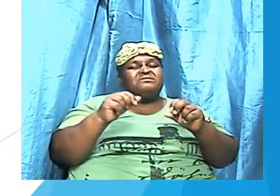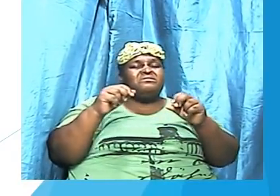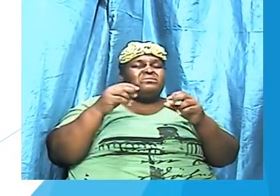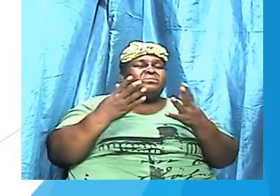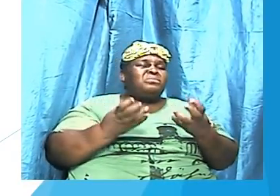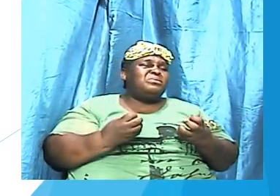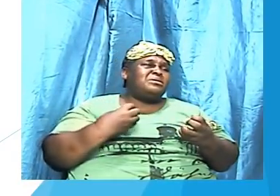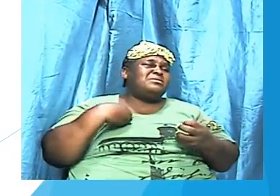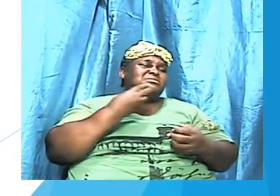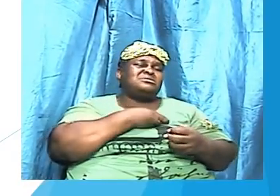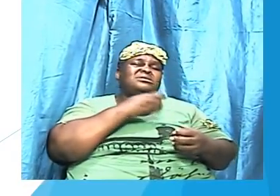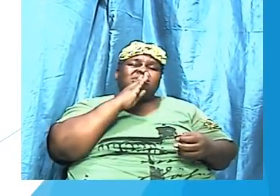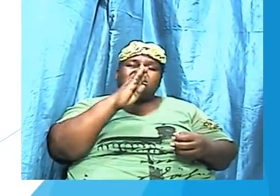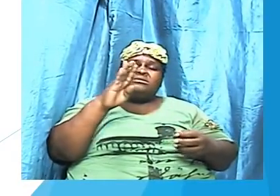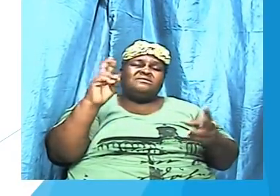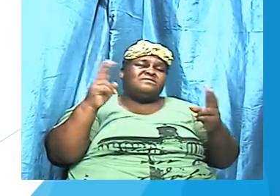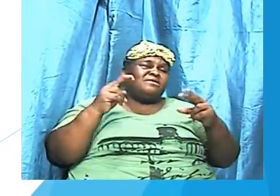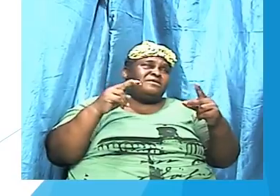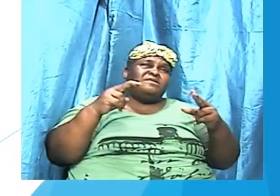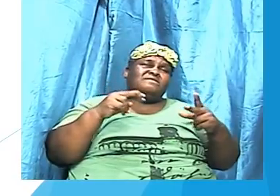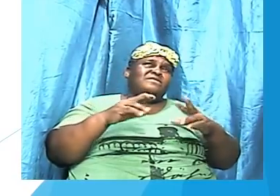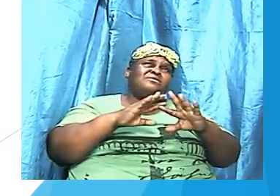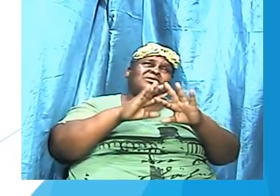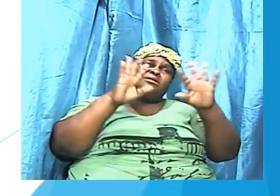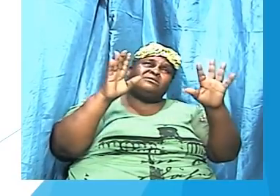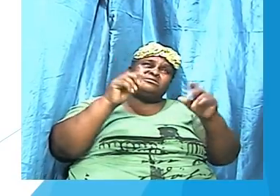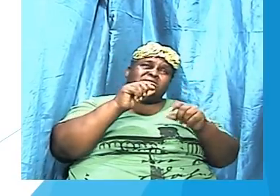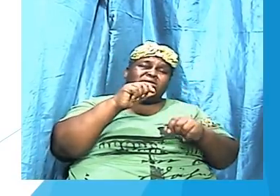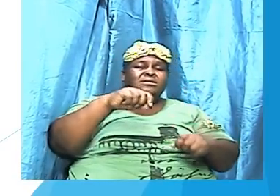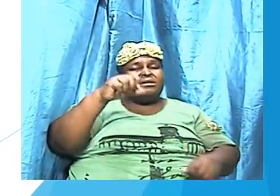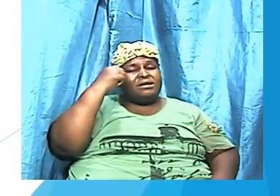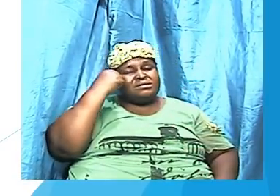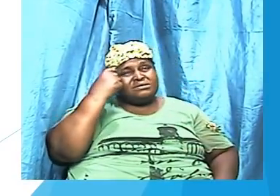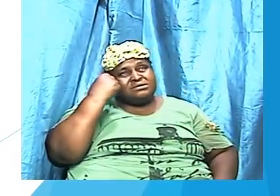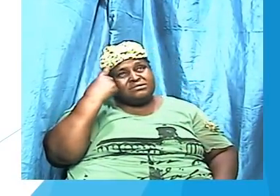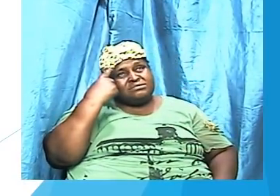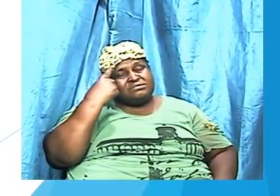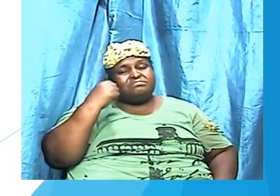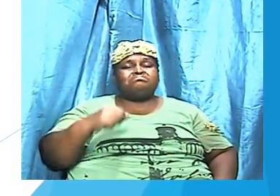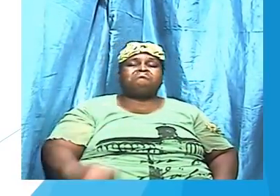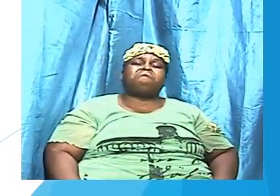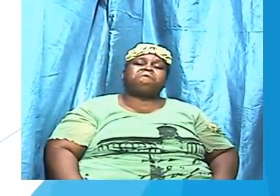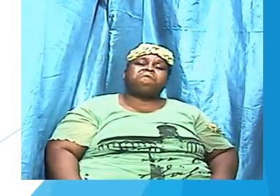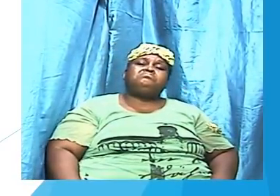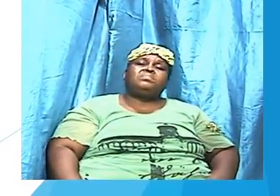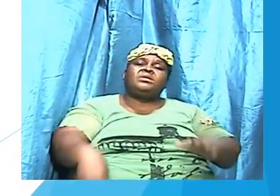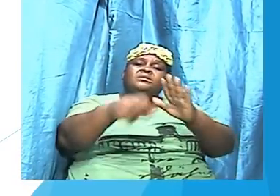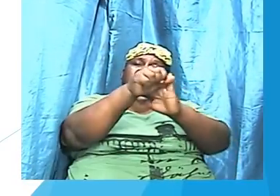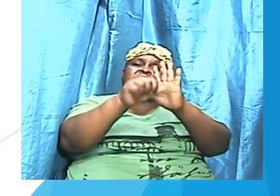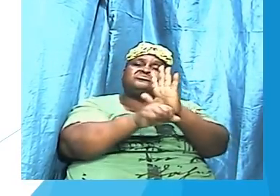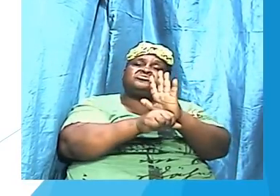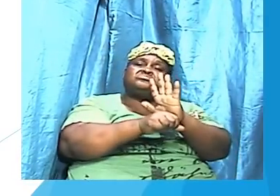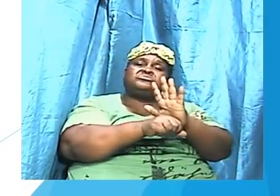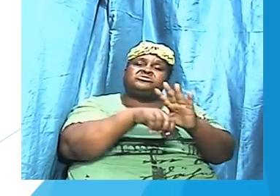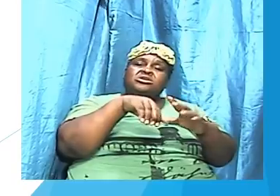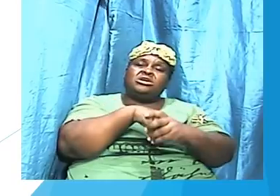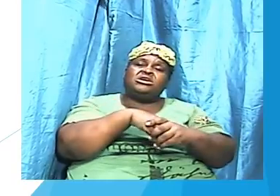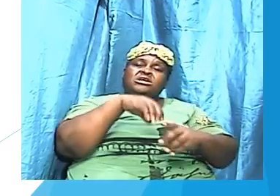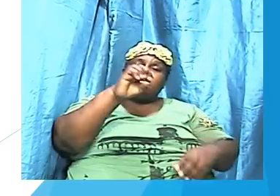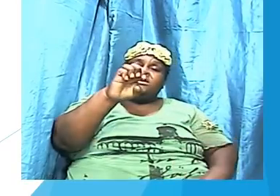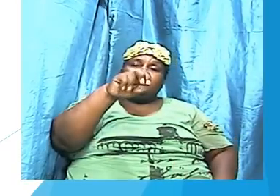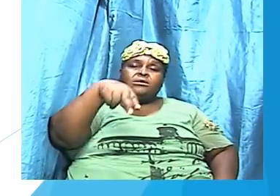clear. Now, the scripture in Ephesians 6 and verse 17,